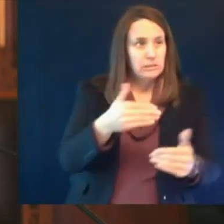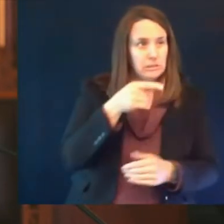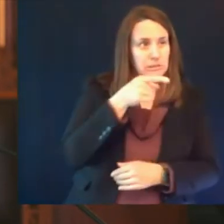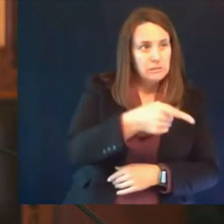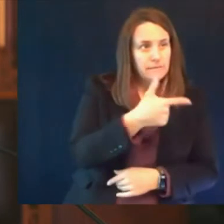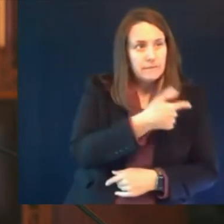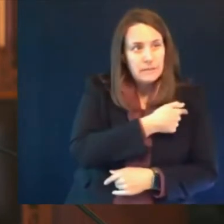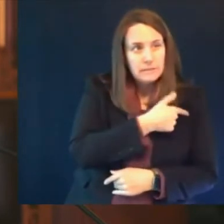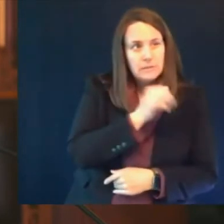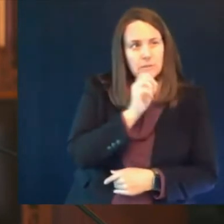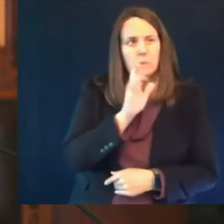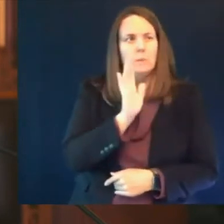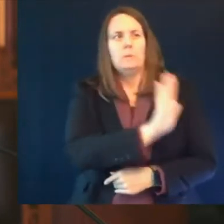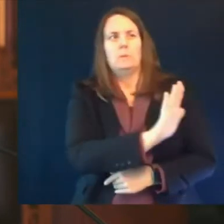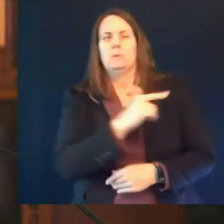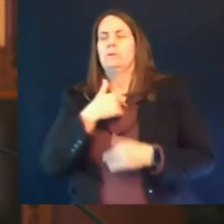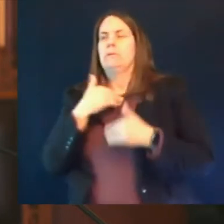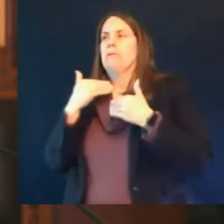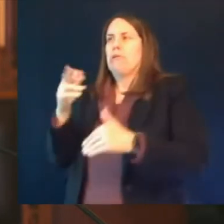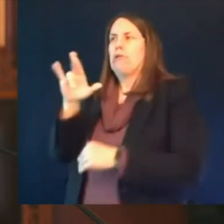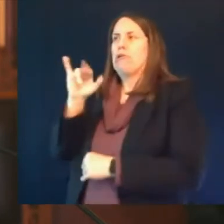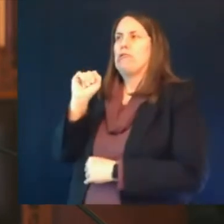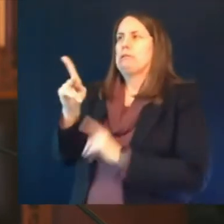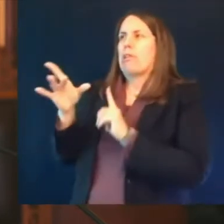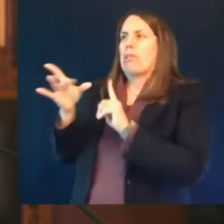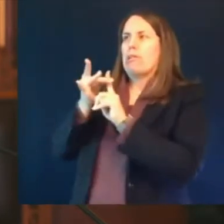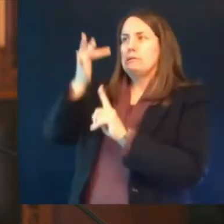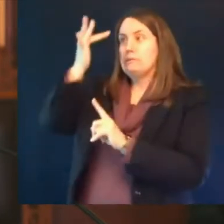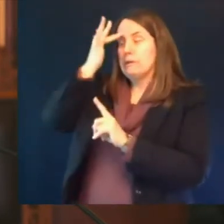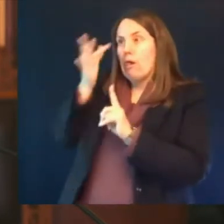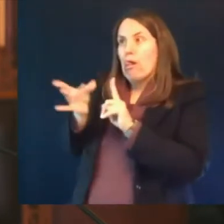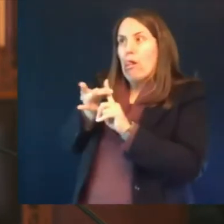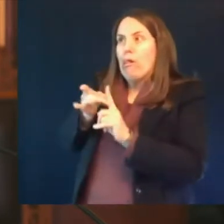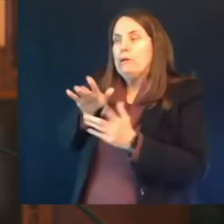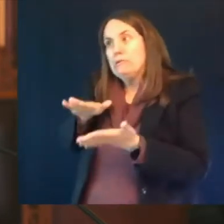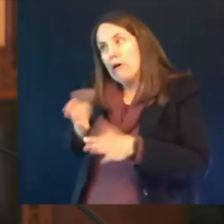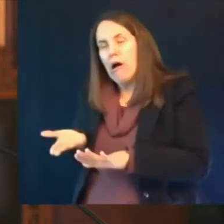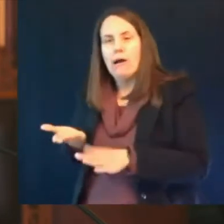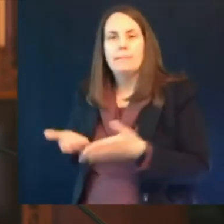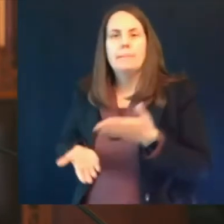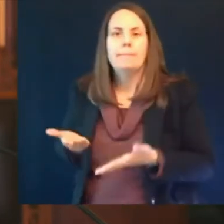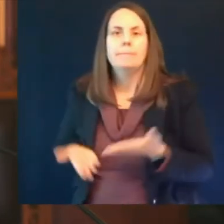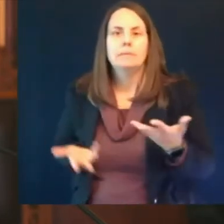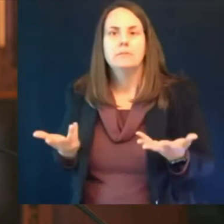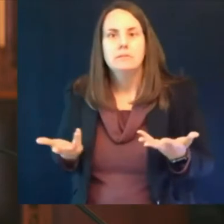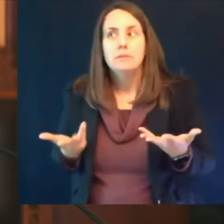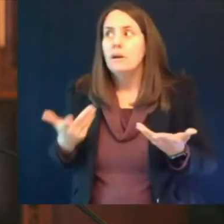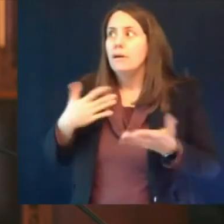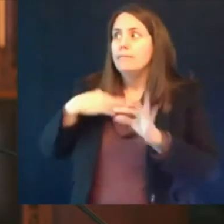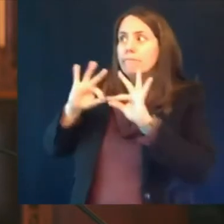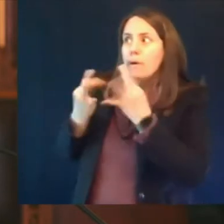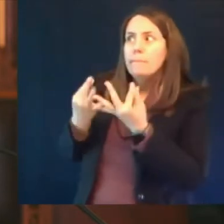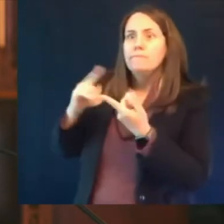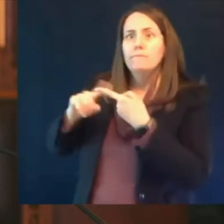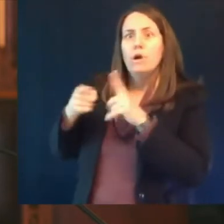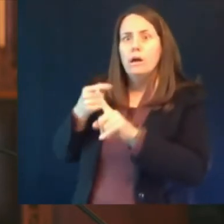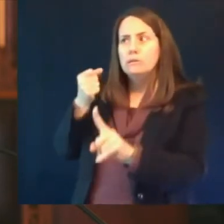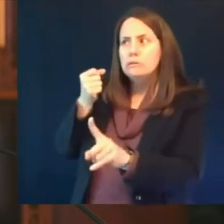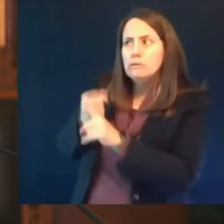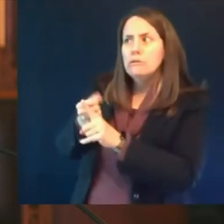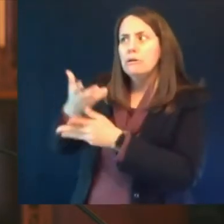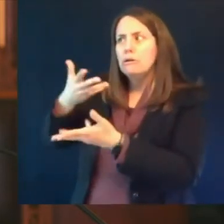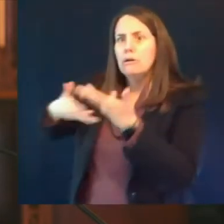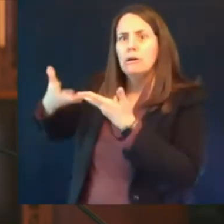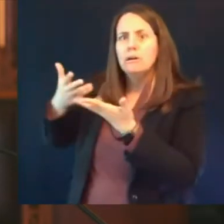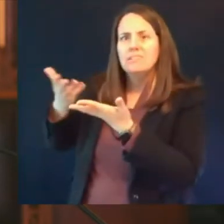think through that your local public health department is your family and friends who have made this same kind of decision are there and we encourage